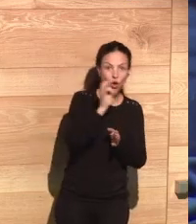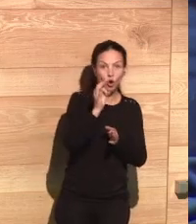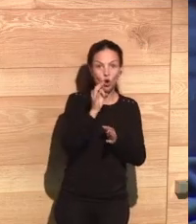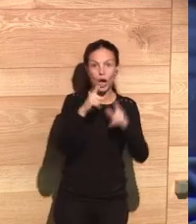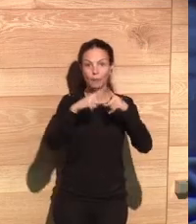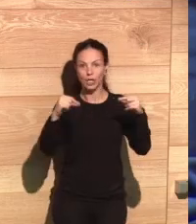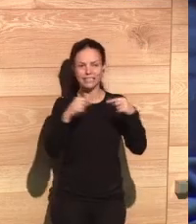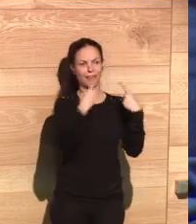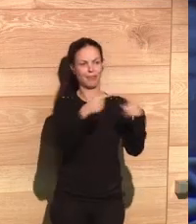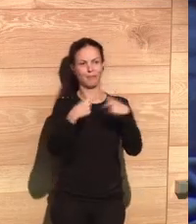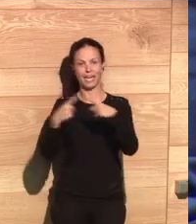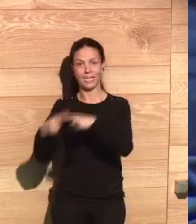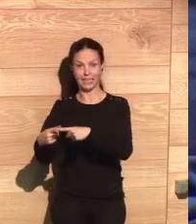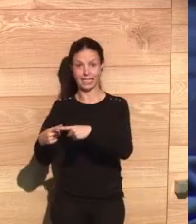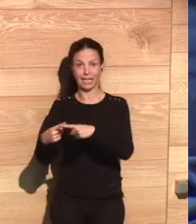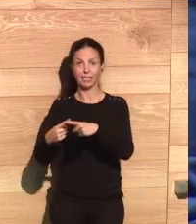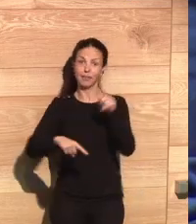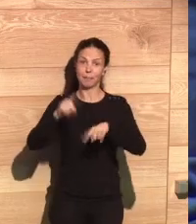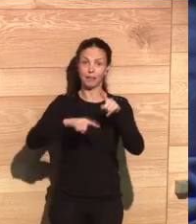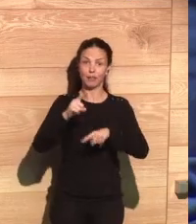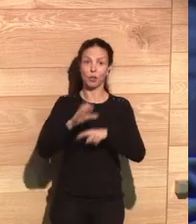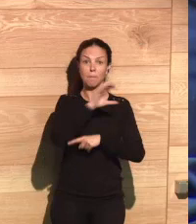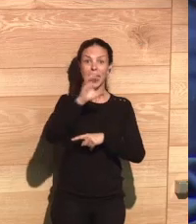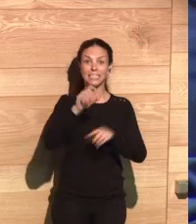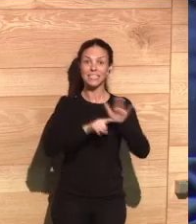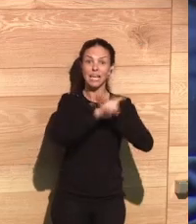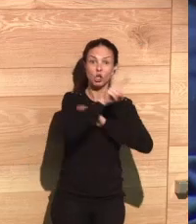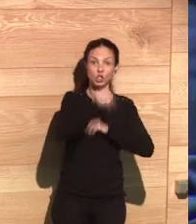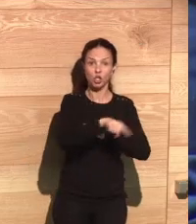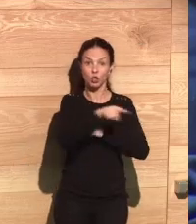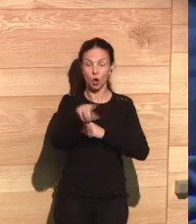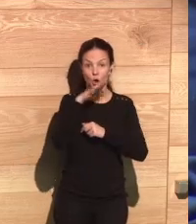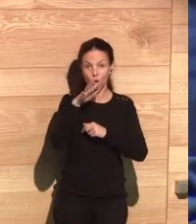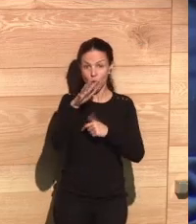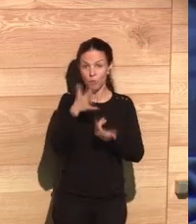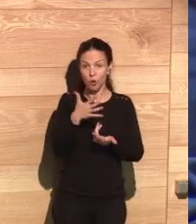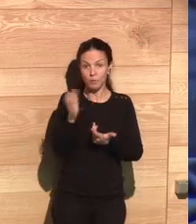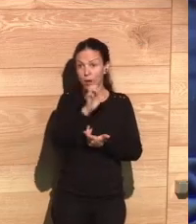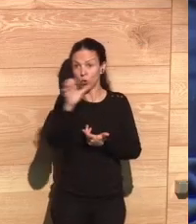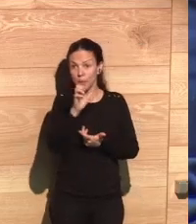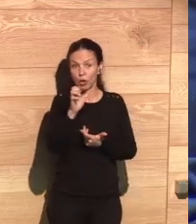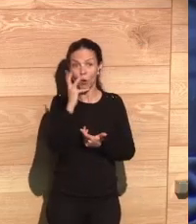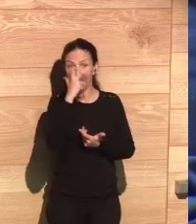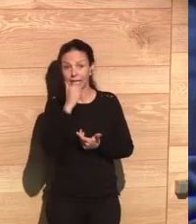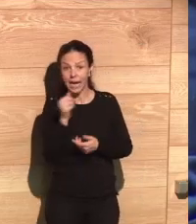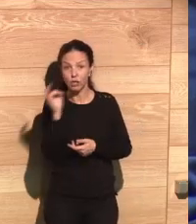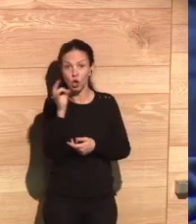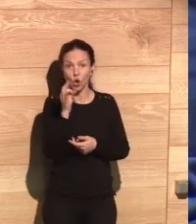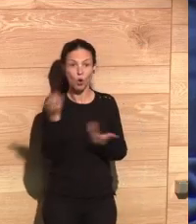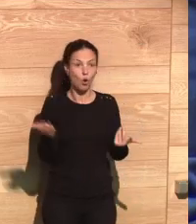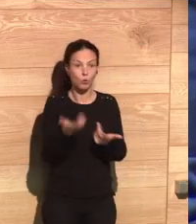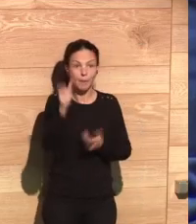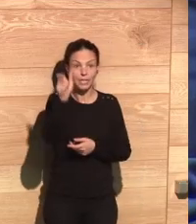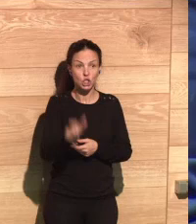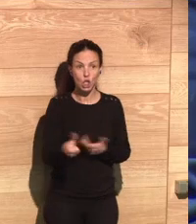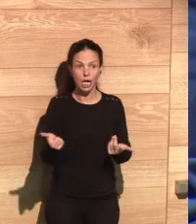tell us that the data coming from a person from Japan or Europe or the United